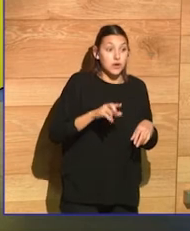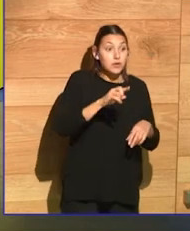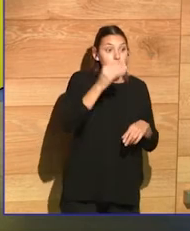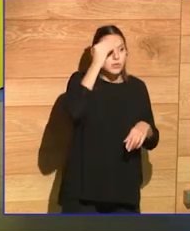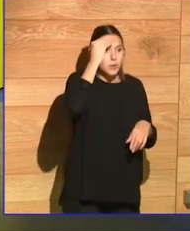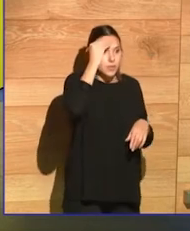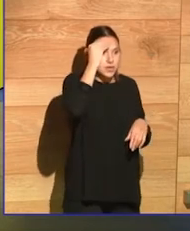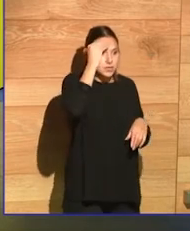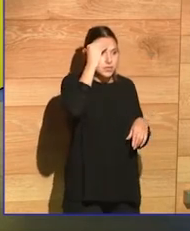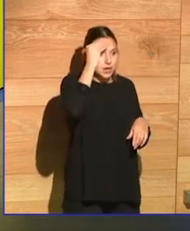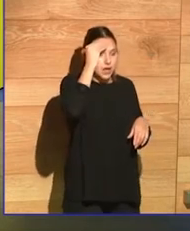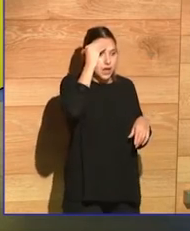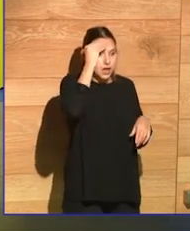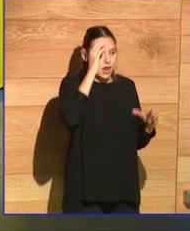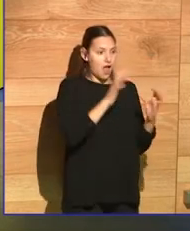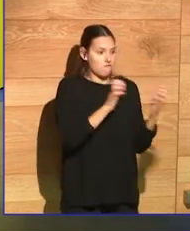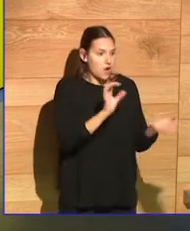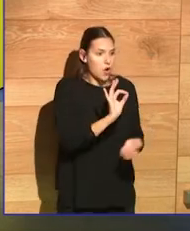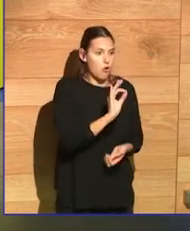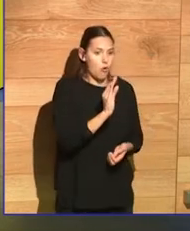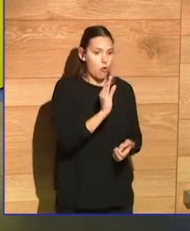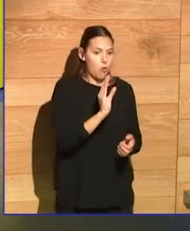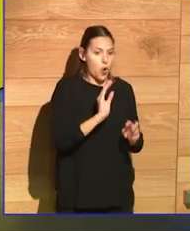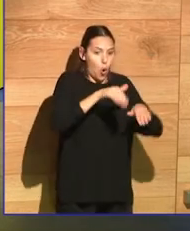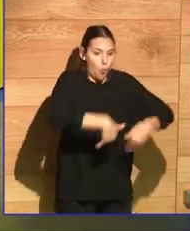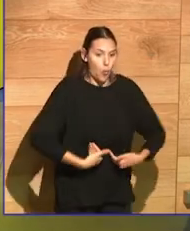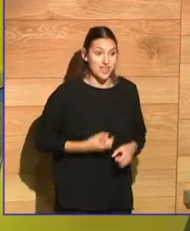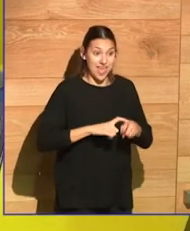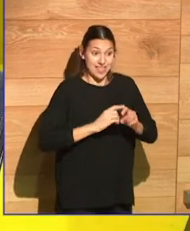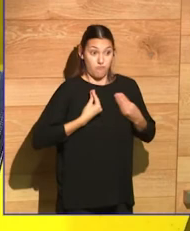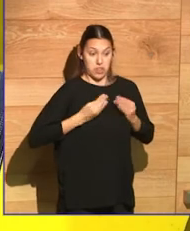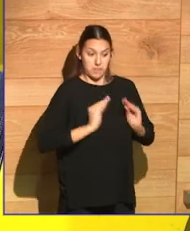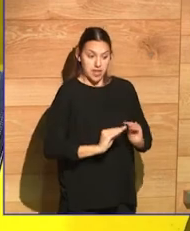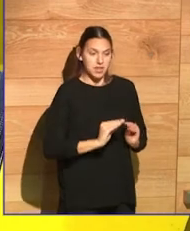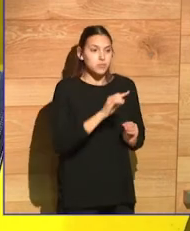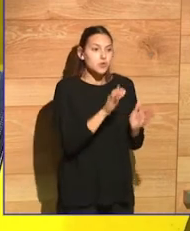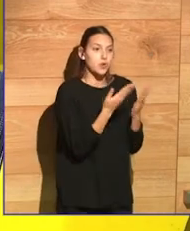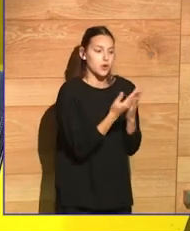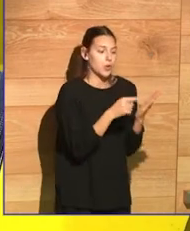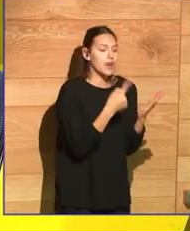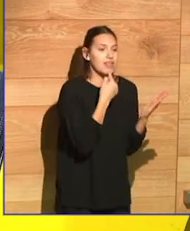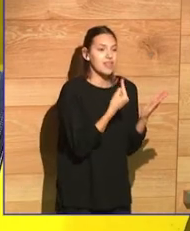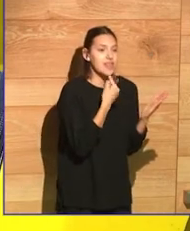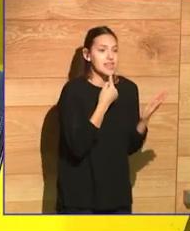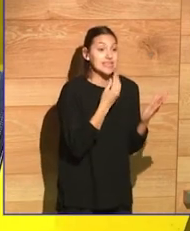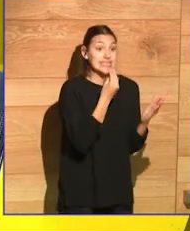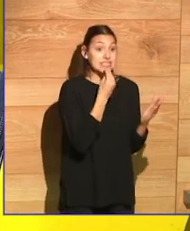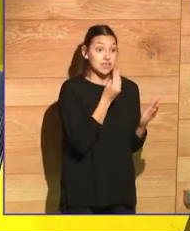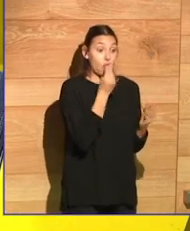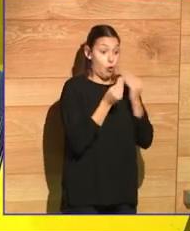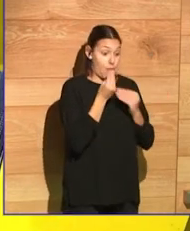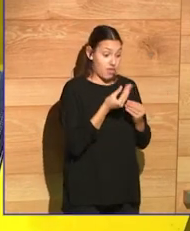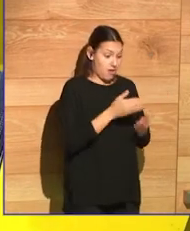It's very interesting what you say about this frugality and the return to that type of life. In your novel, you